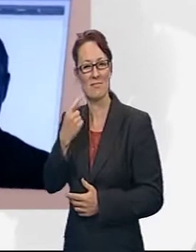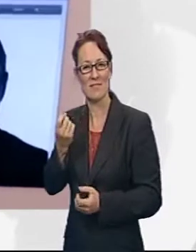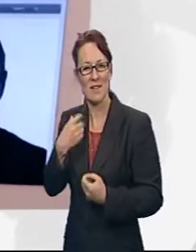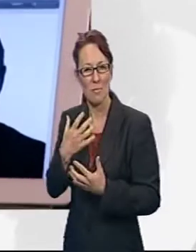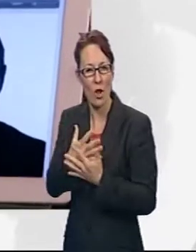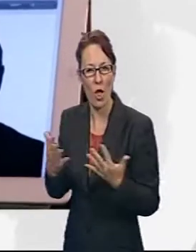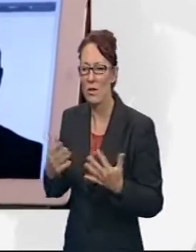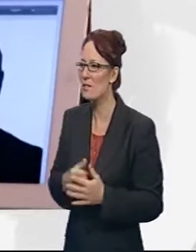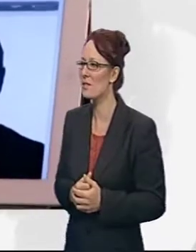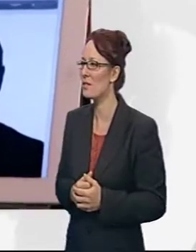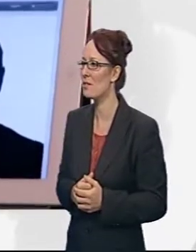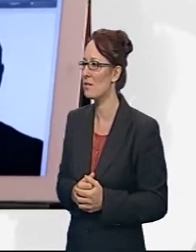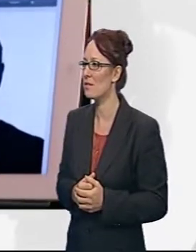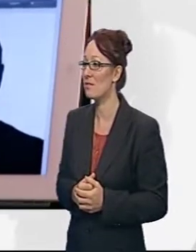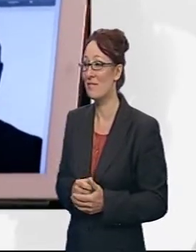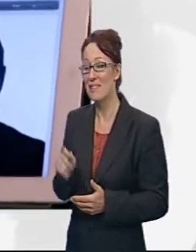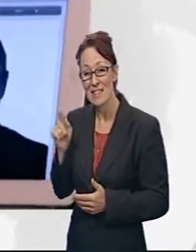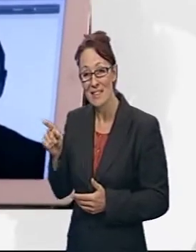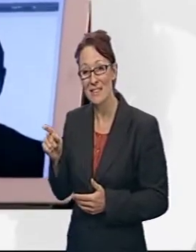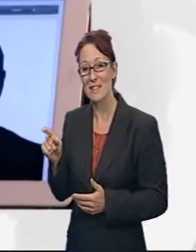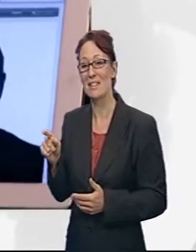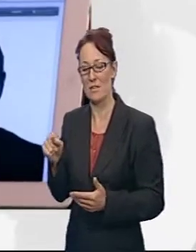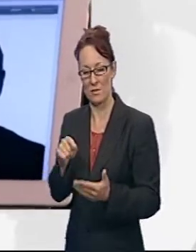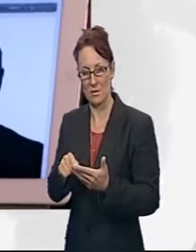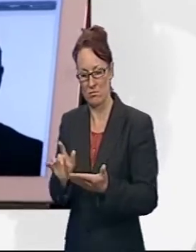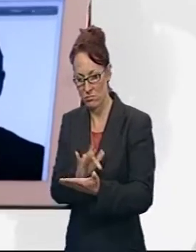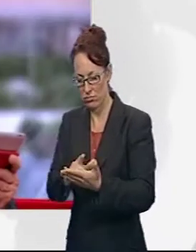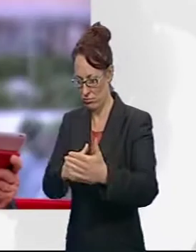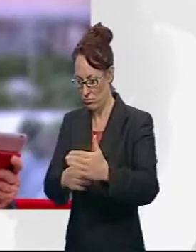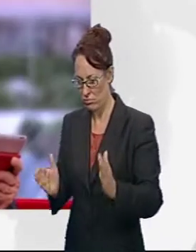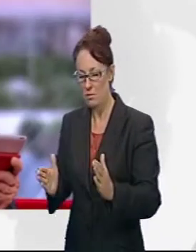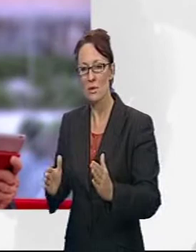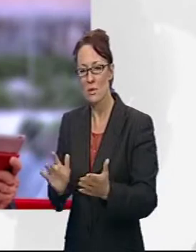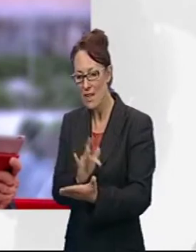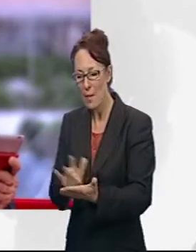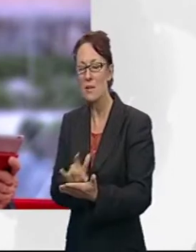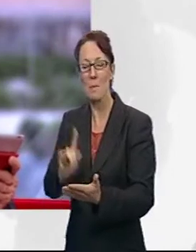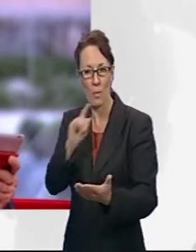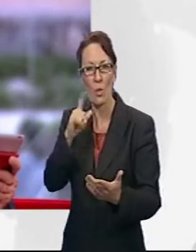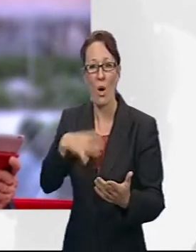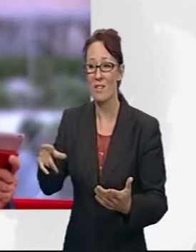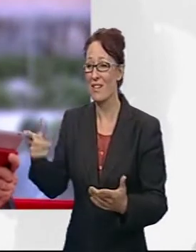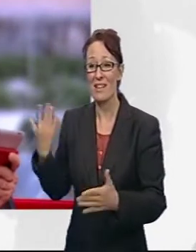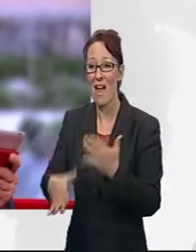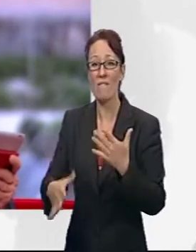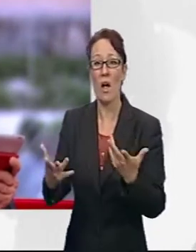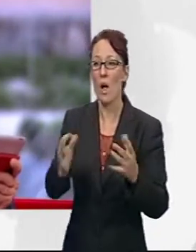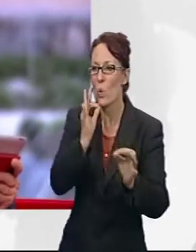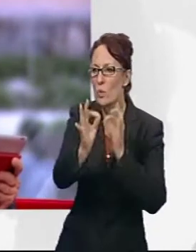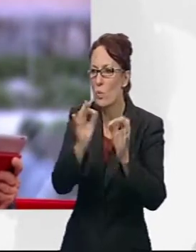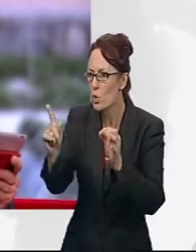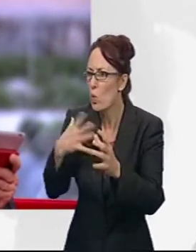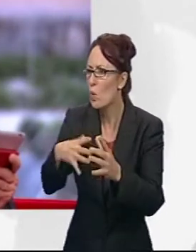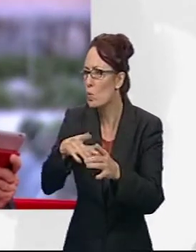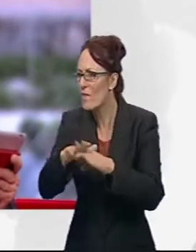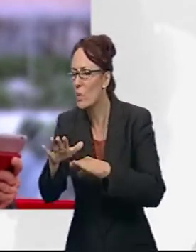computer it was him that said people will want these lots of they never do any market research Apple they just go